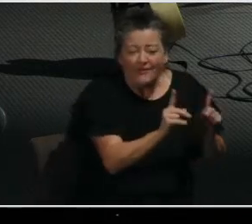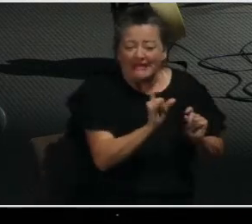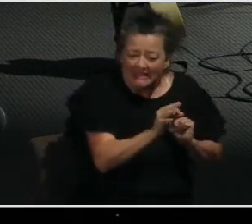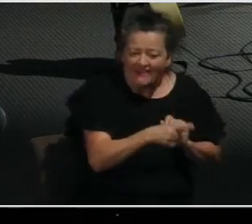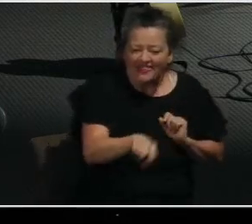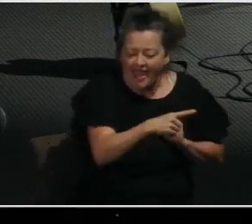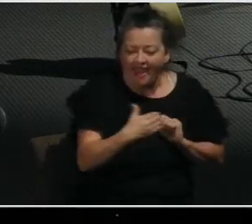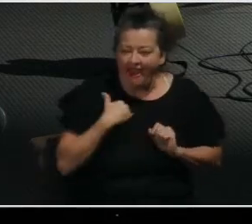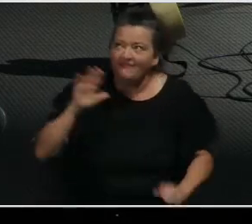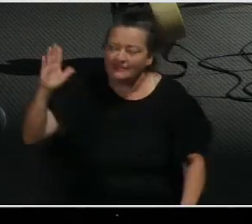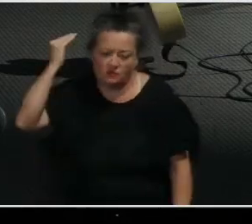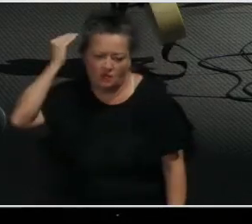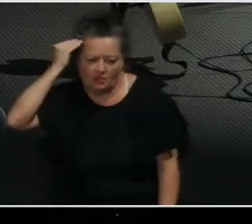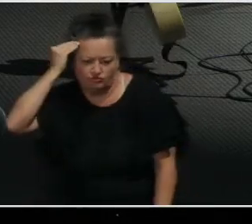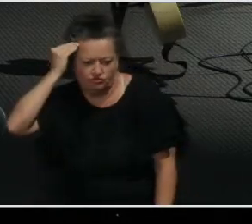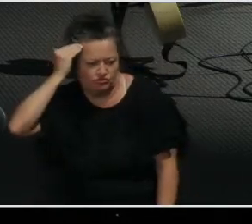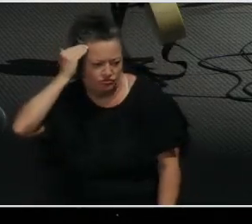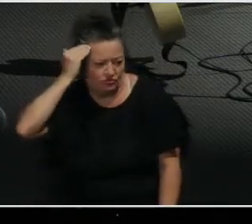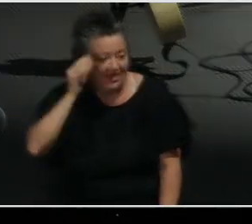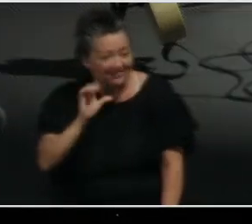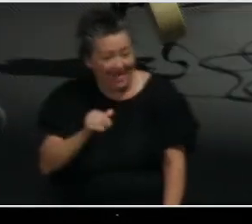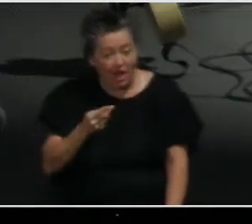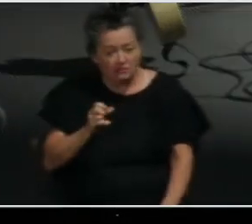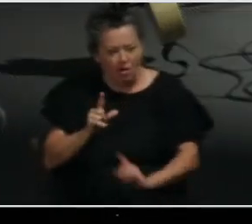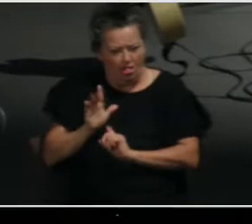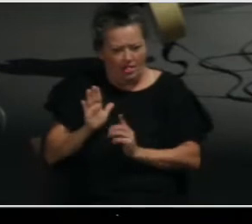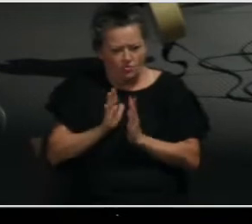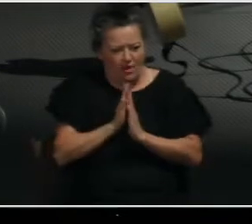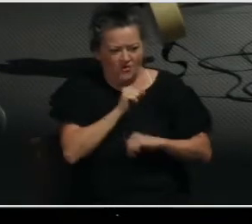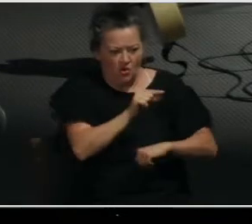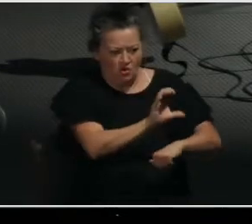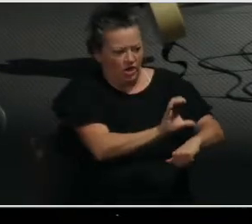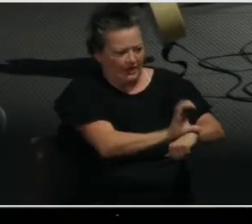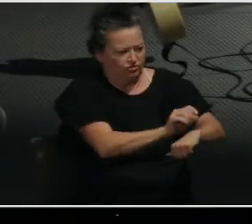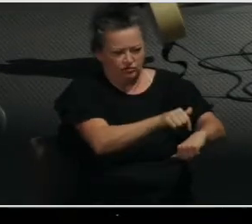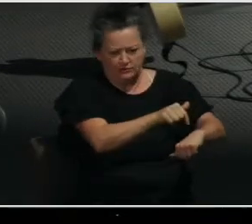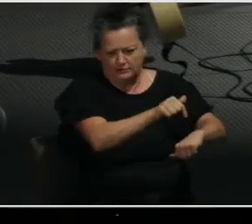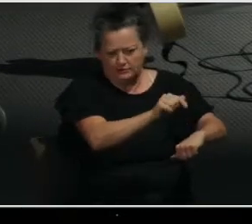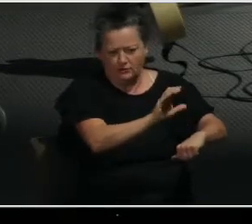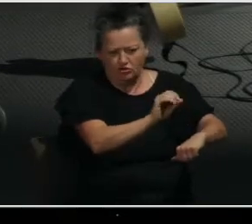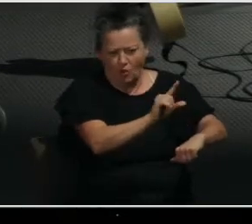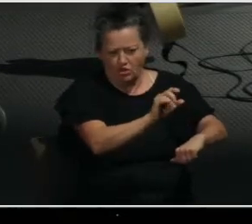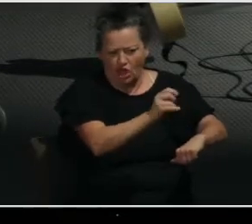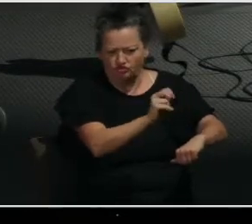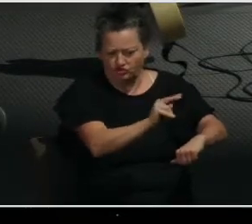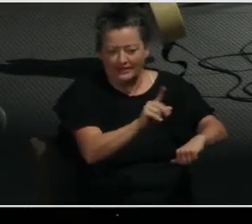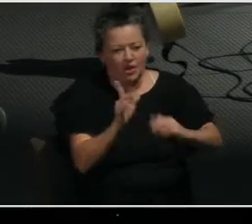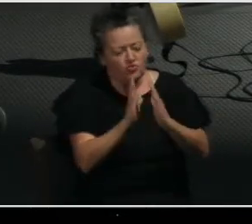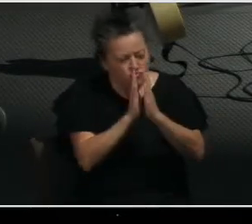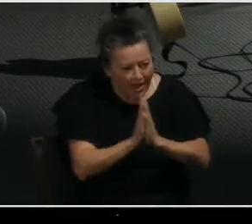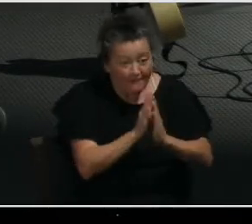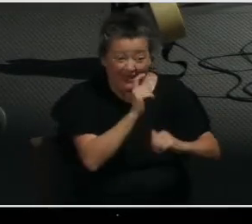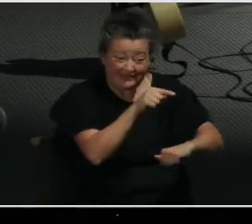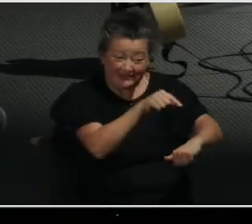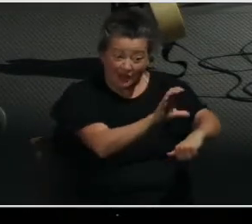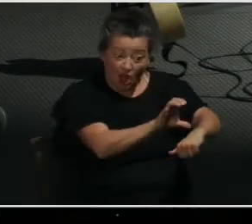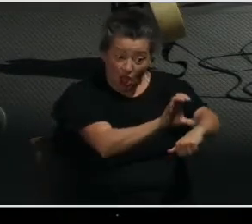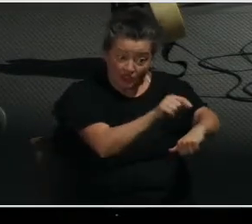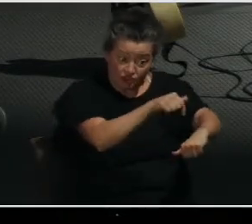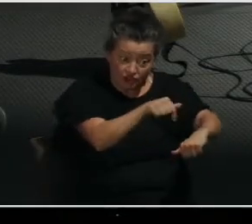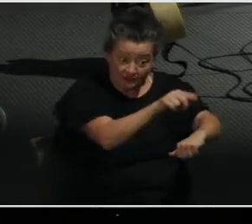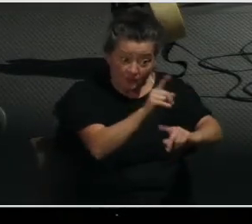Colossians needed the knowledge of God's will to navigate the Christian life in the pagan culture in which they found themselves.